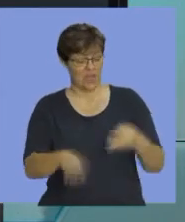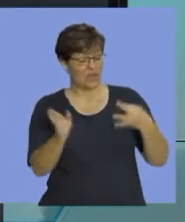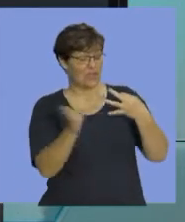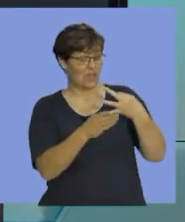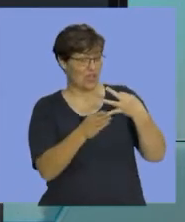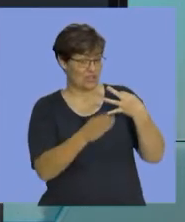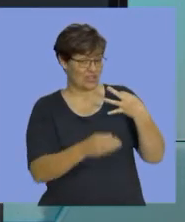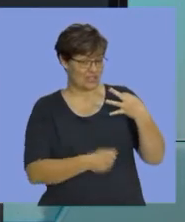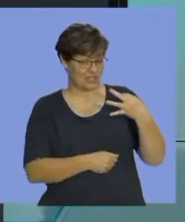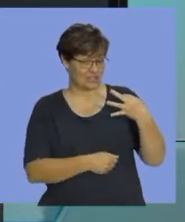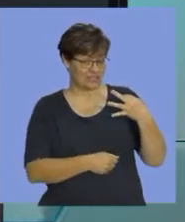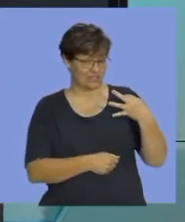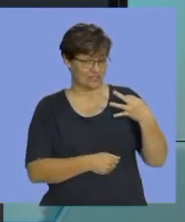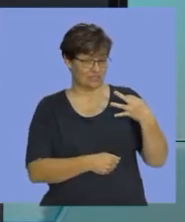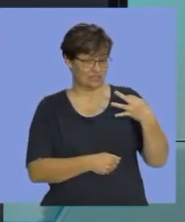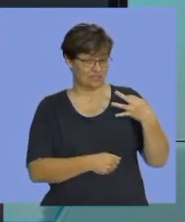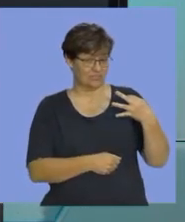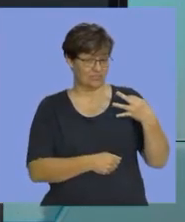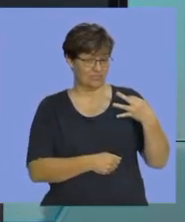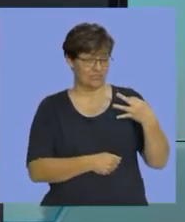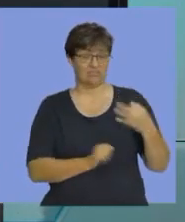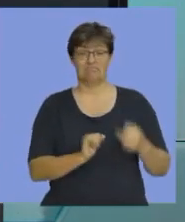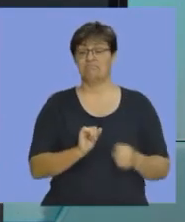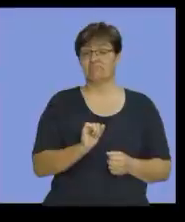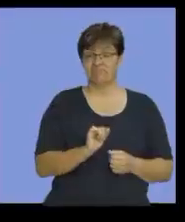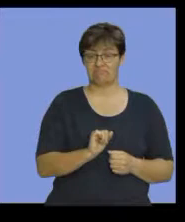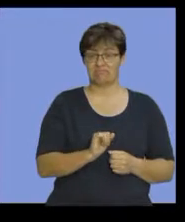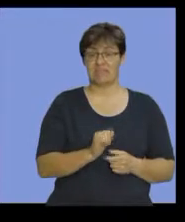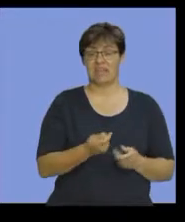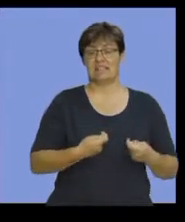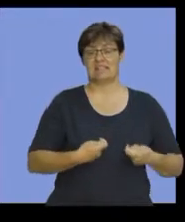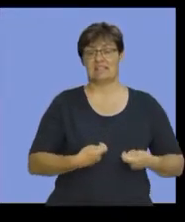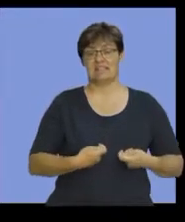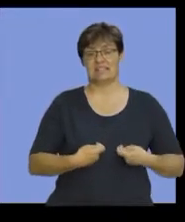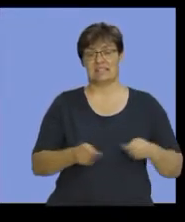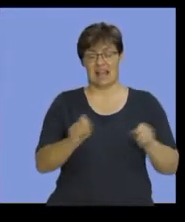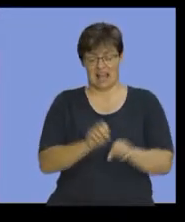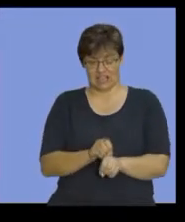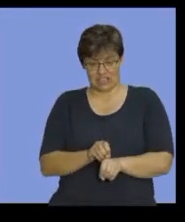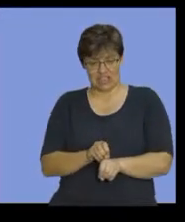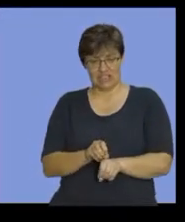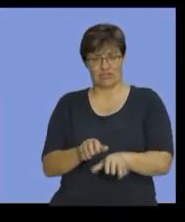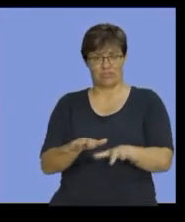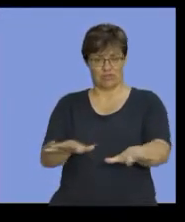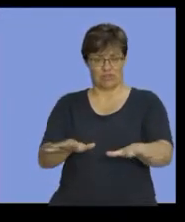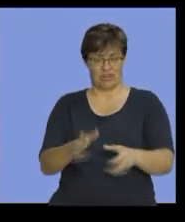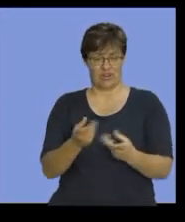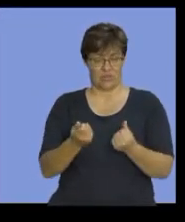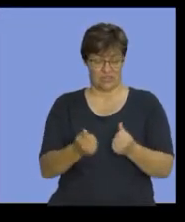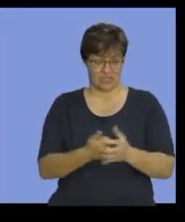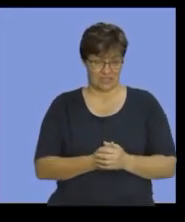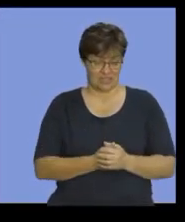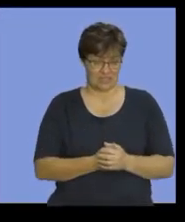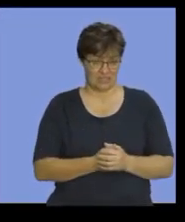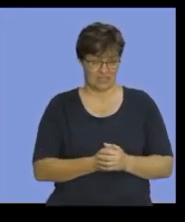one that falls in this category will be your selling and distribution cost. In other words,